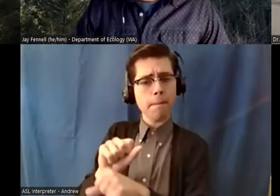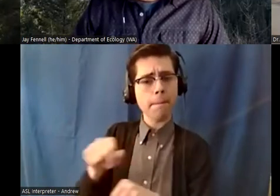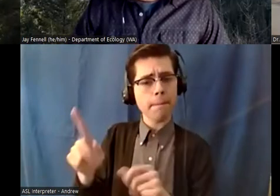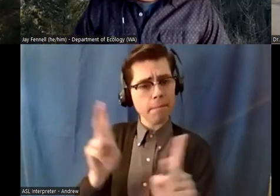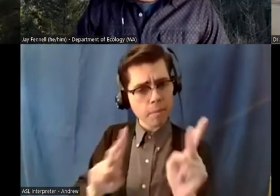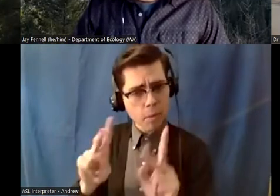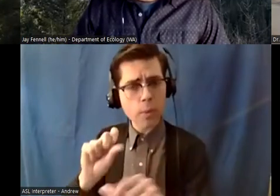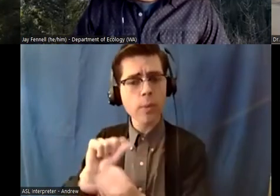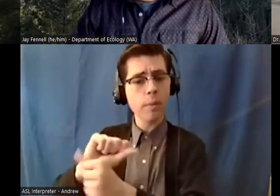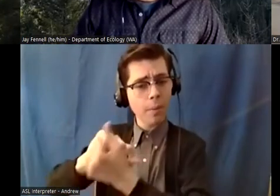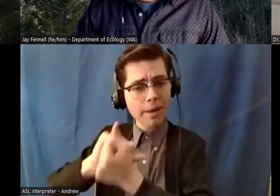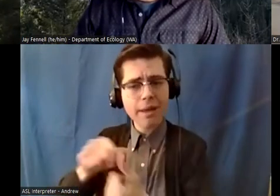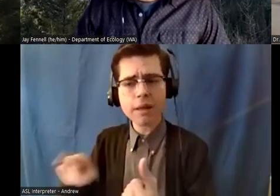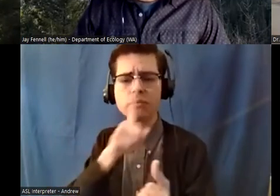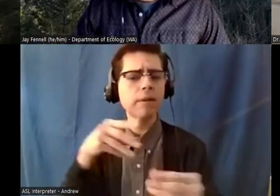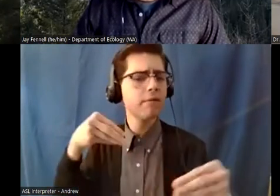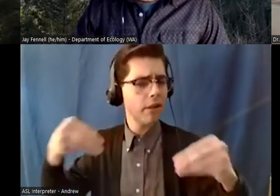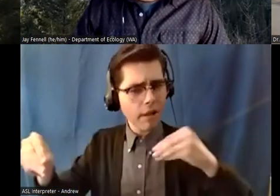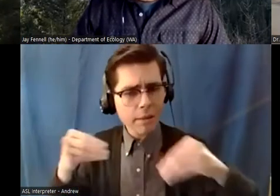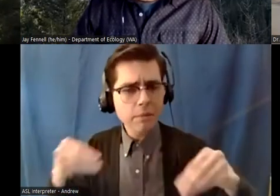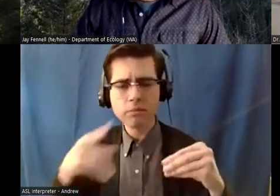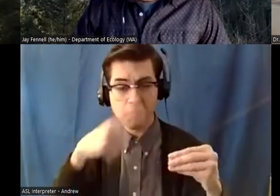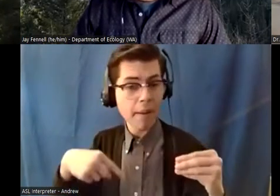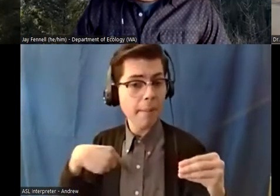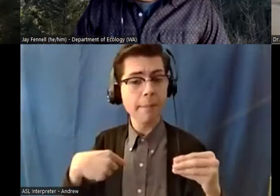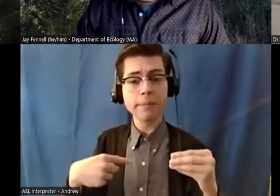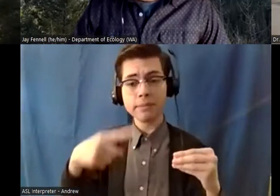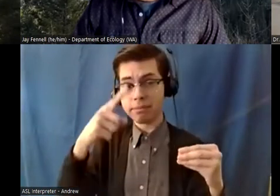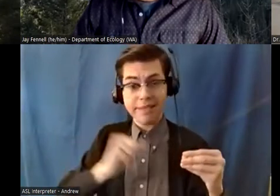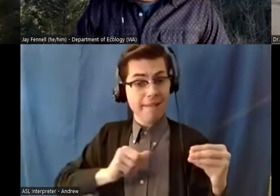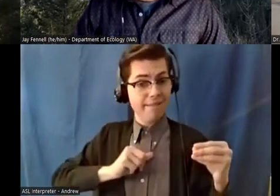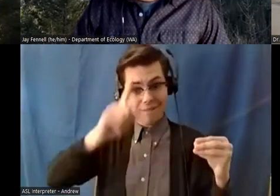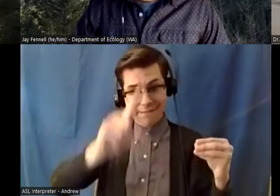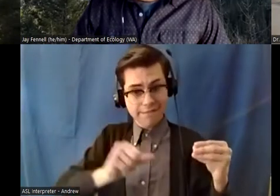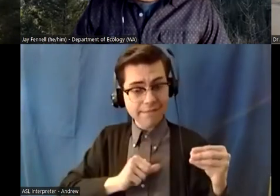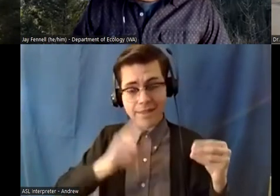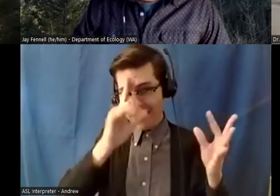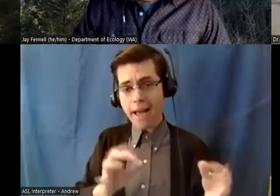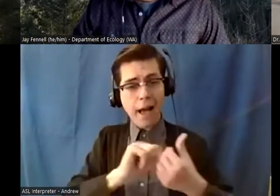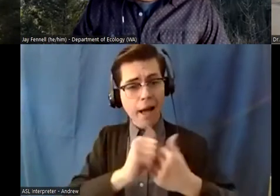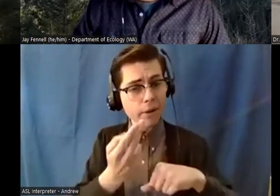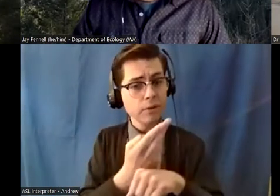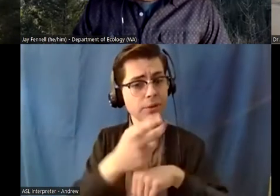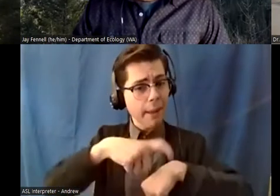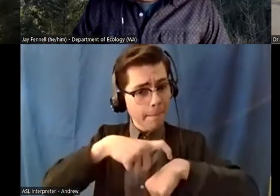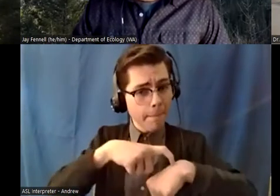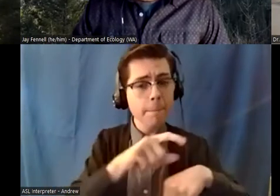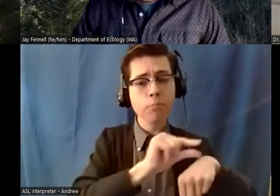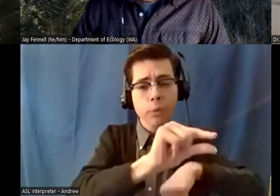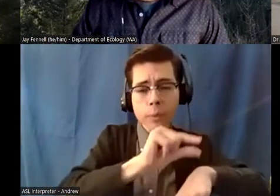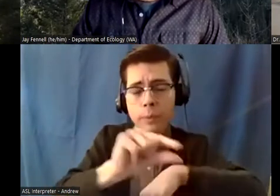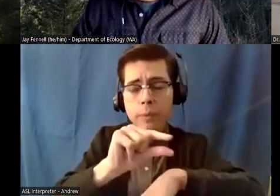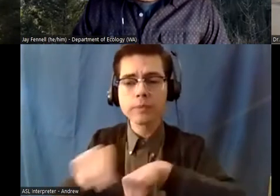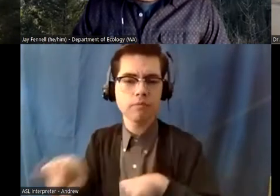spend my time and how i spend my time so that really helps um just got to stay organized and plan plan efficiently so